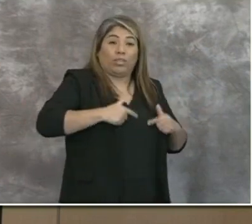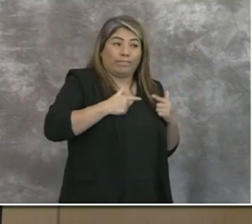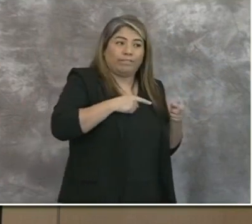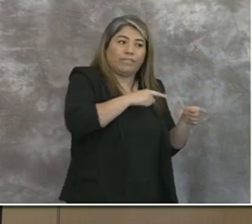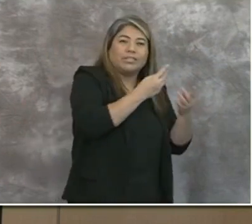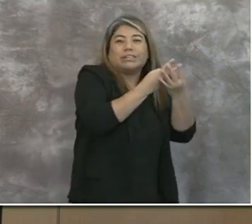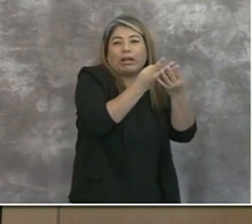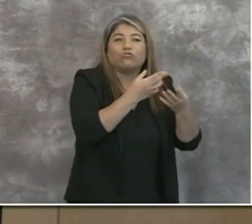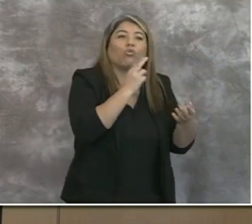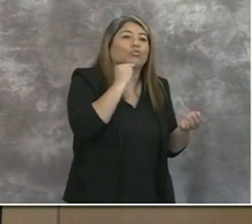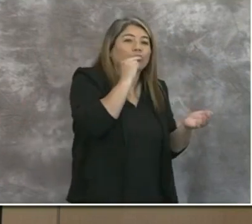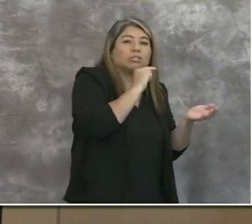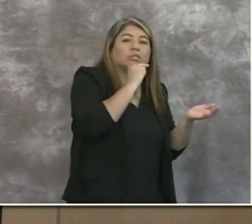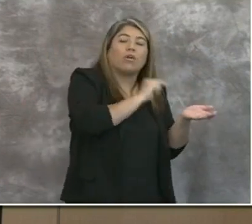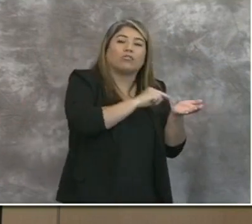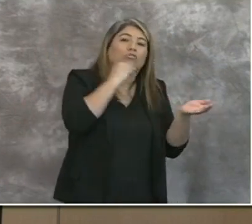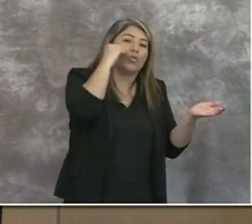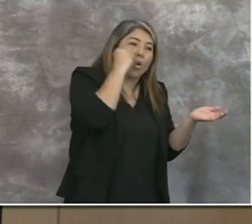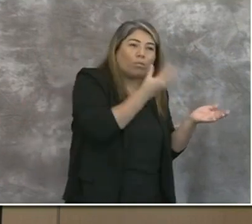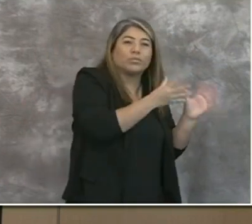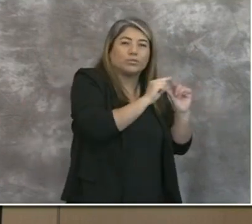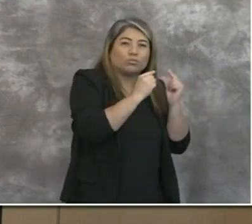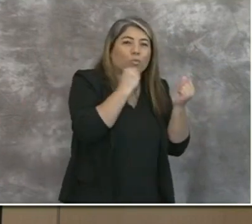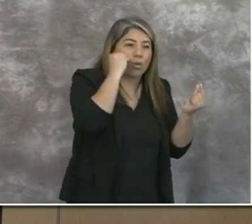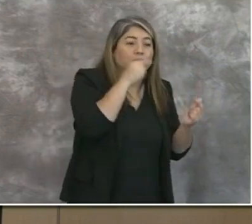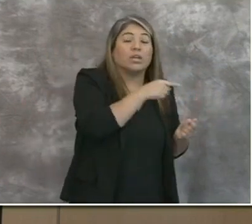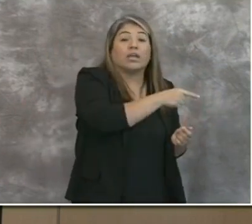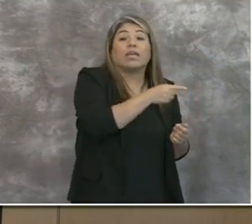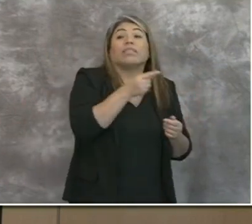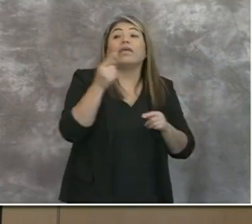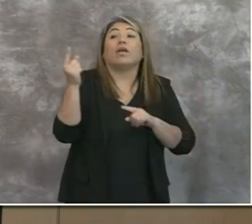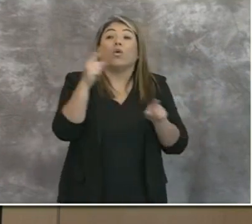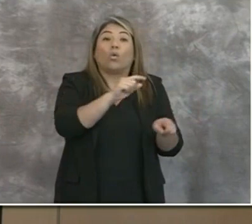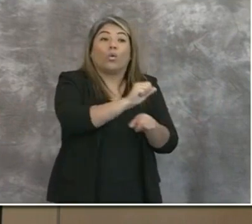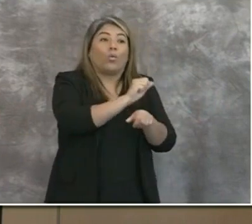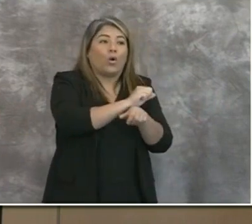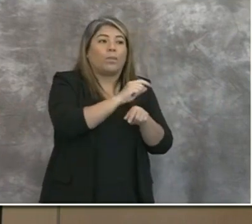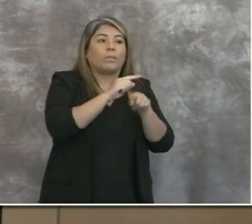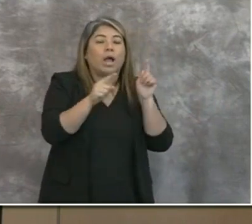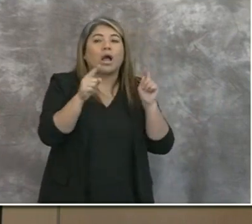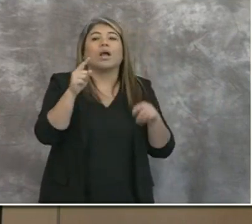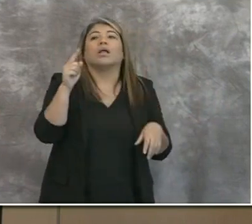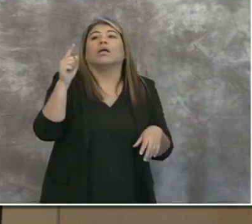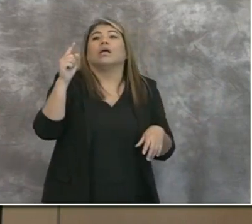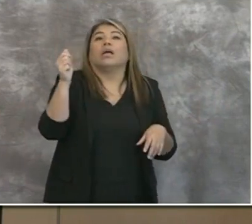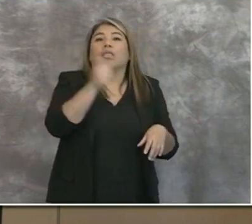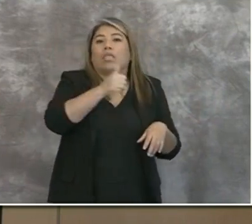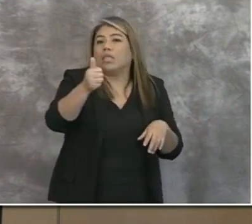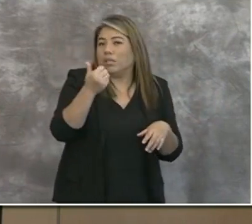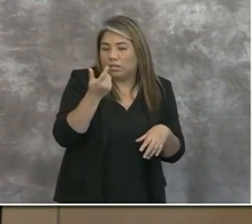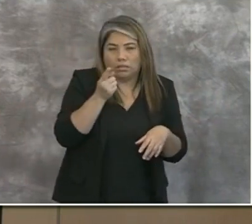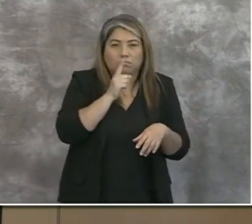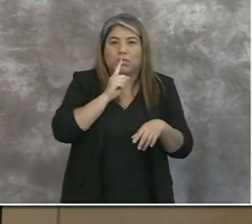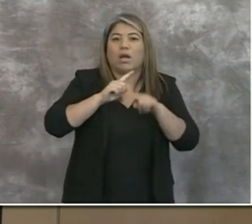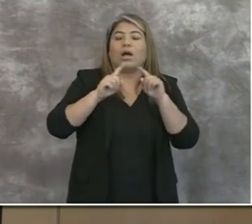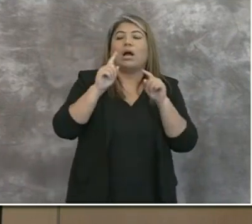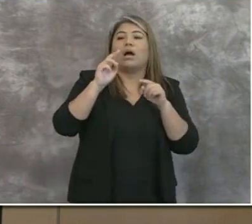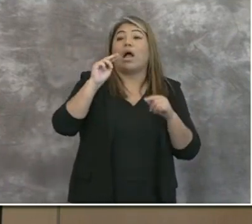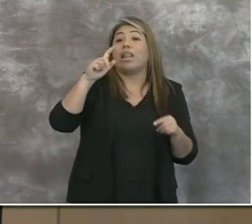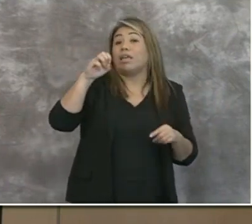there and not going and coming, unless it's a facility where individuals